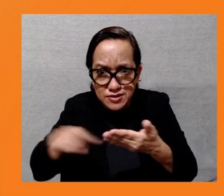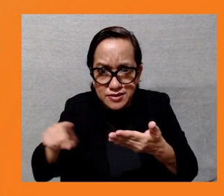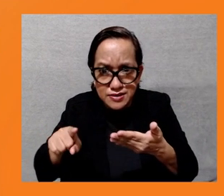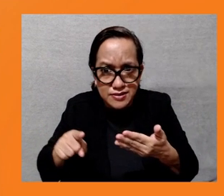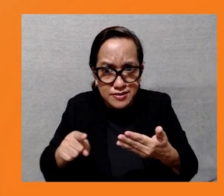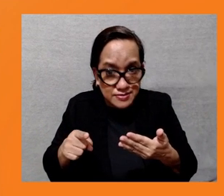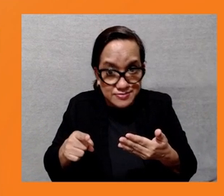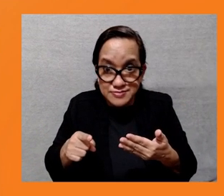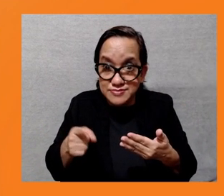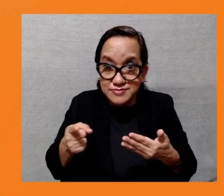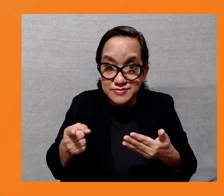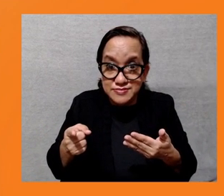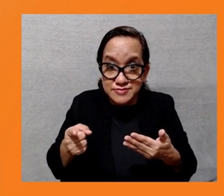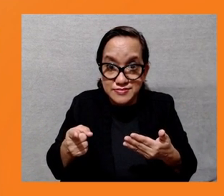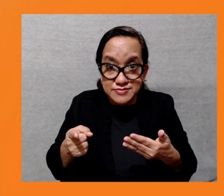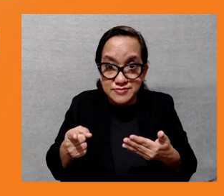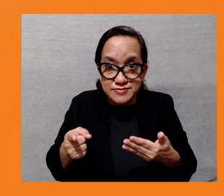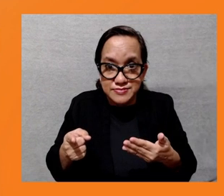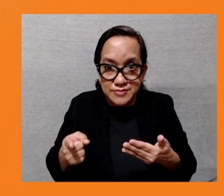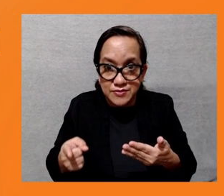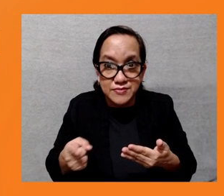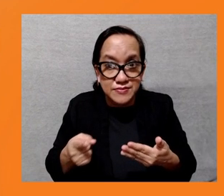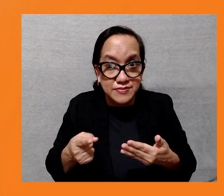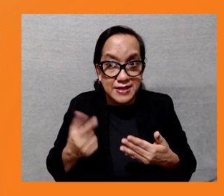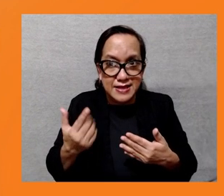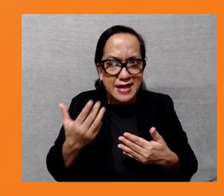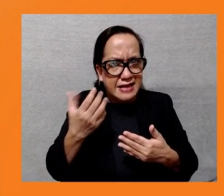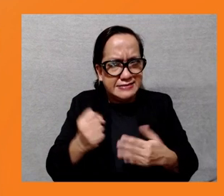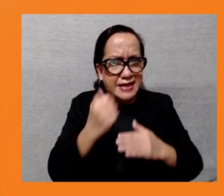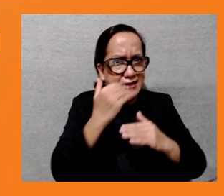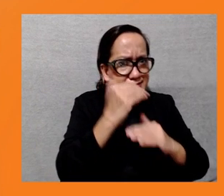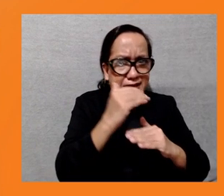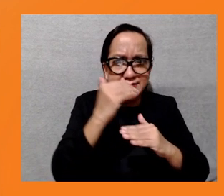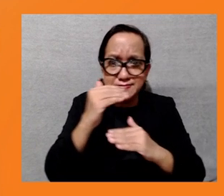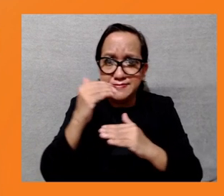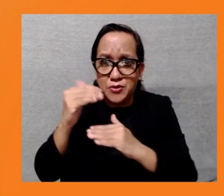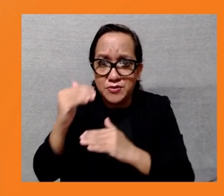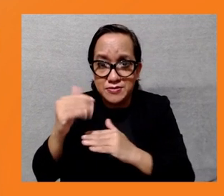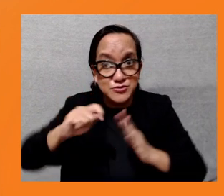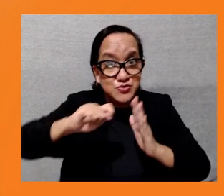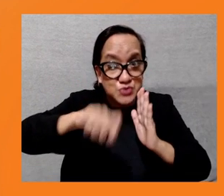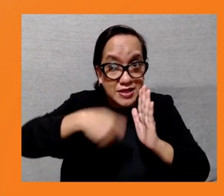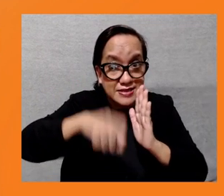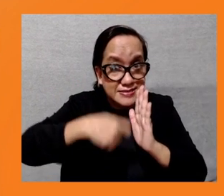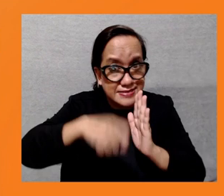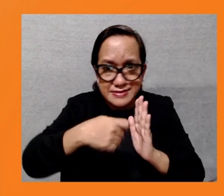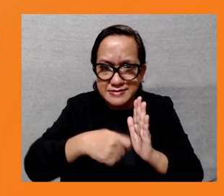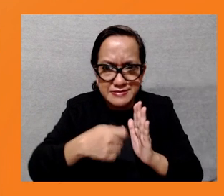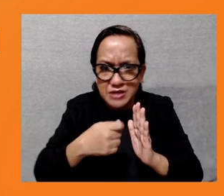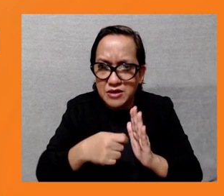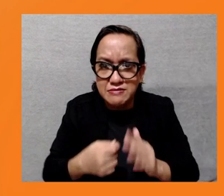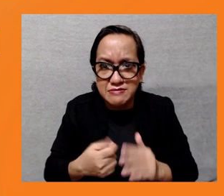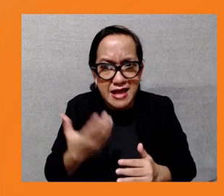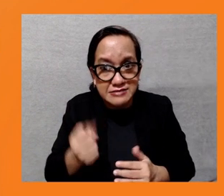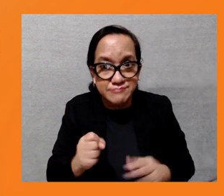though, in that the projects themselves, the intention is to close them. The intention is also to ensure that we can